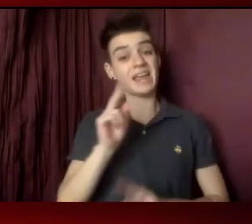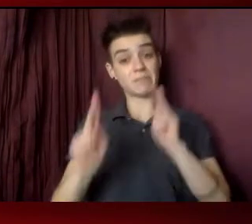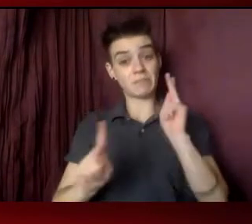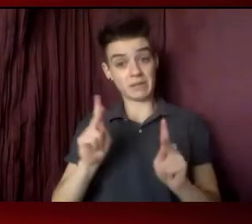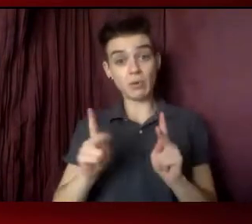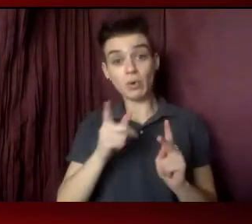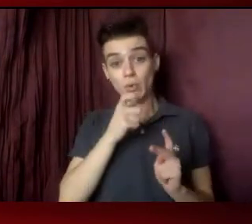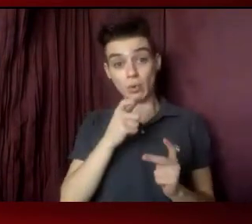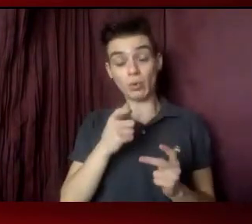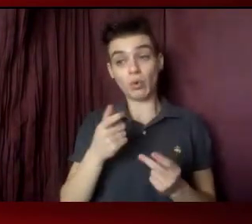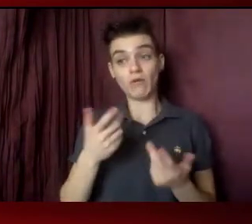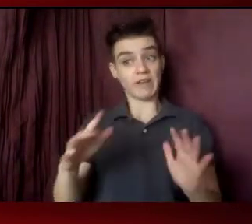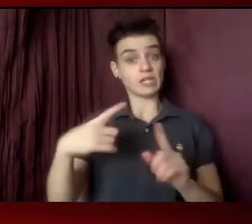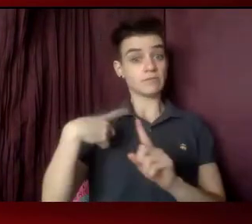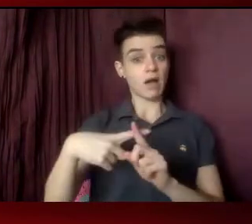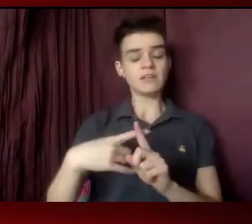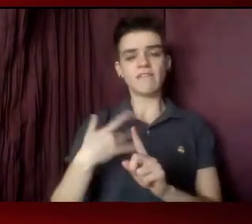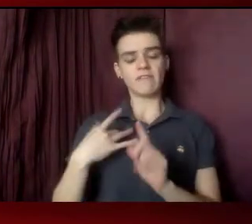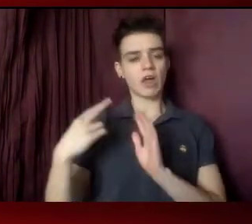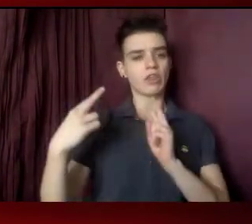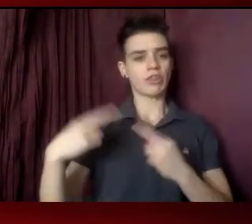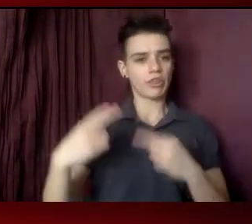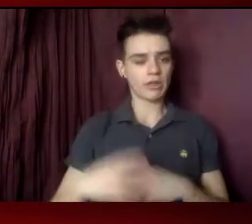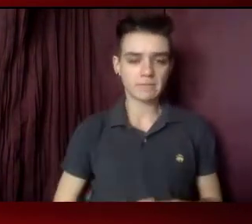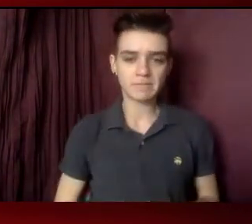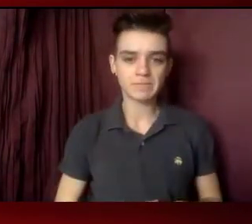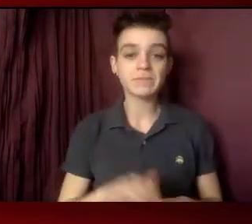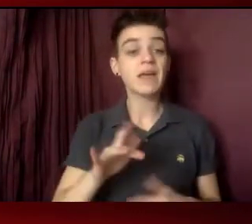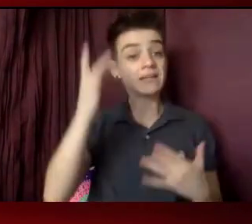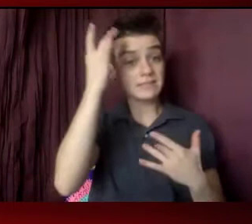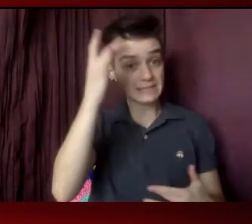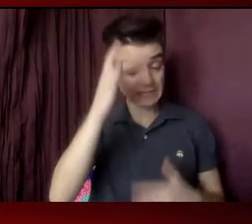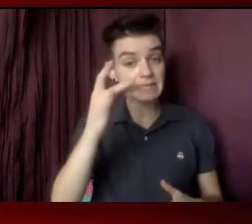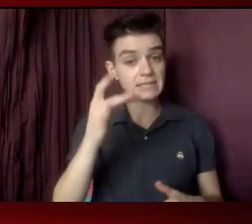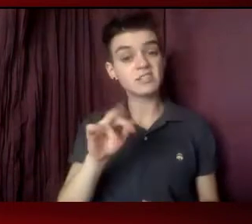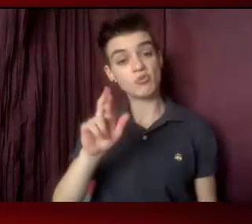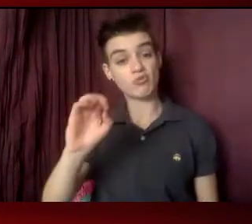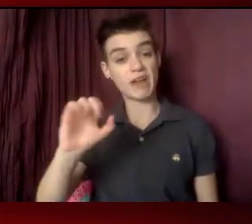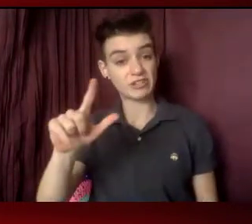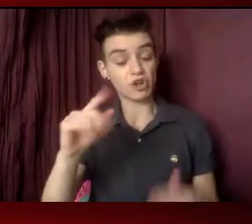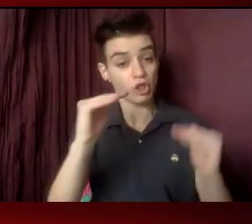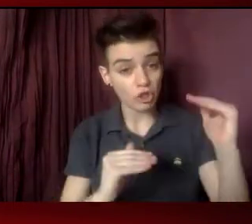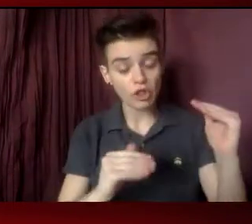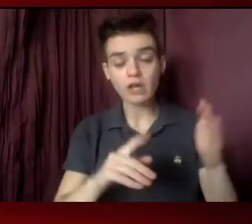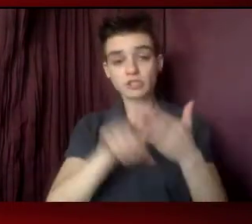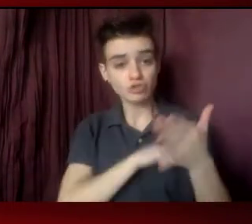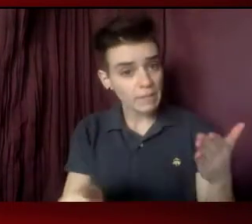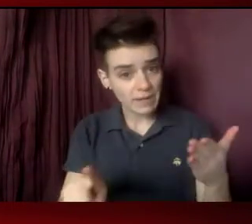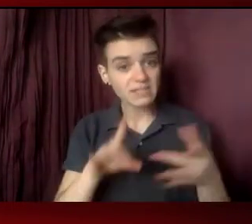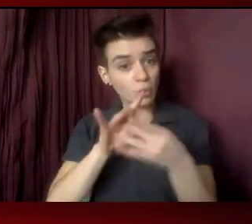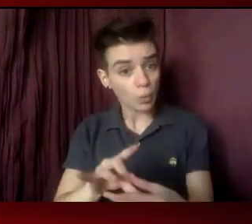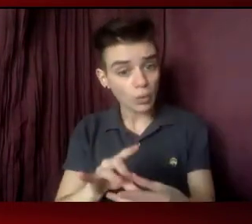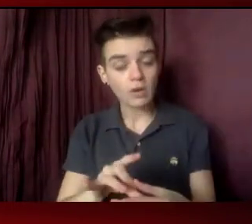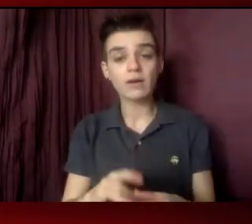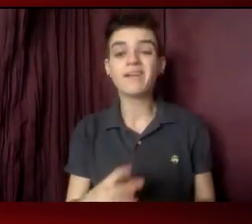stigmatized. A virus that is characterized by racial inequities, discrimination, and